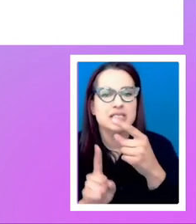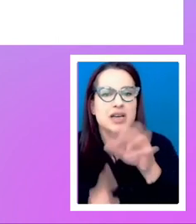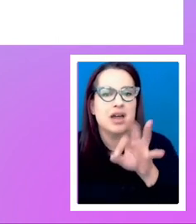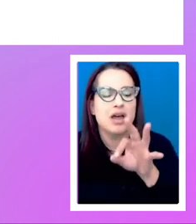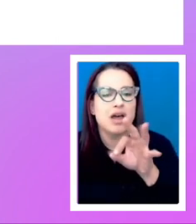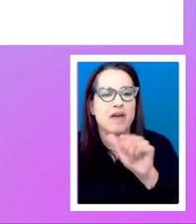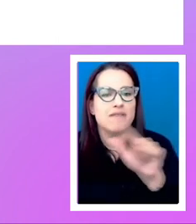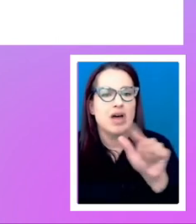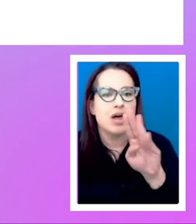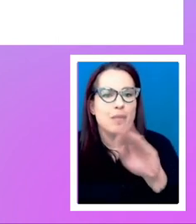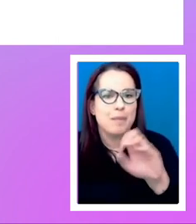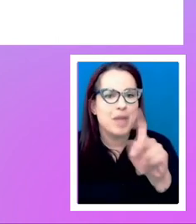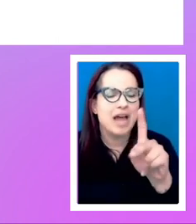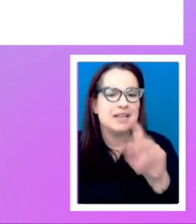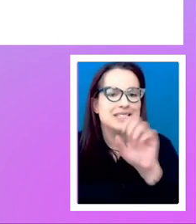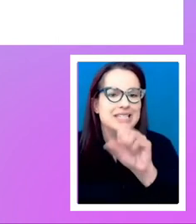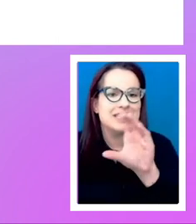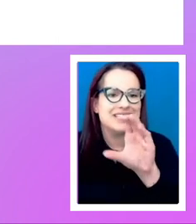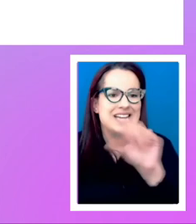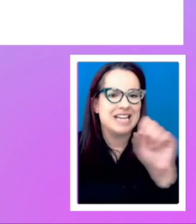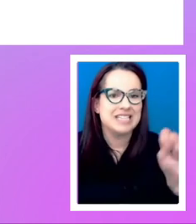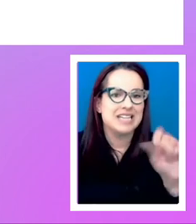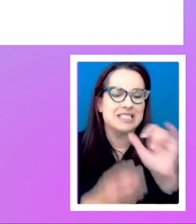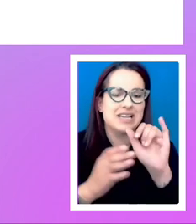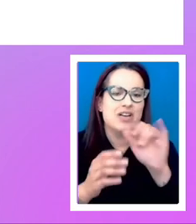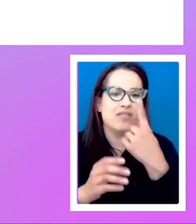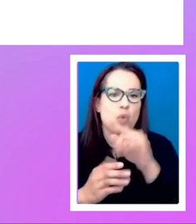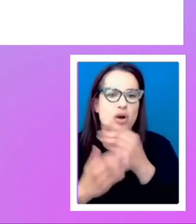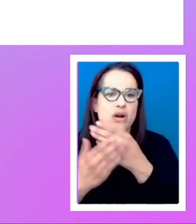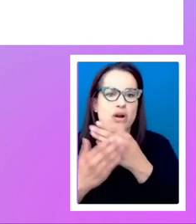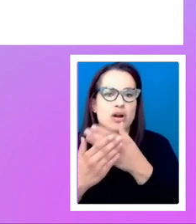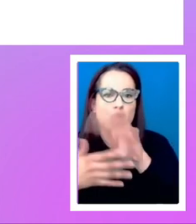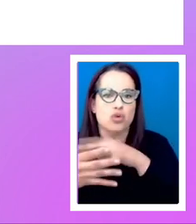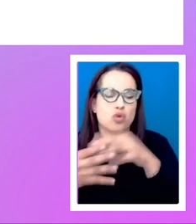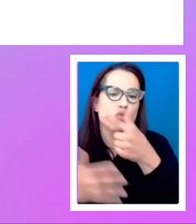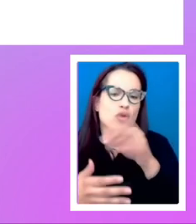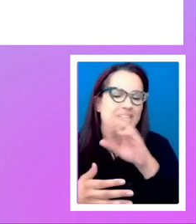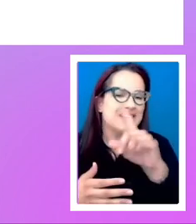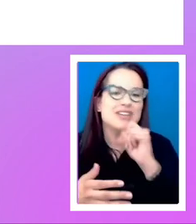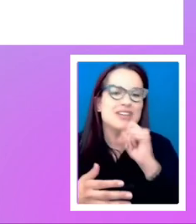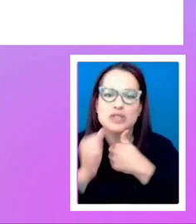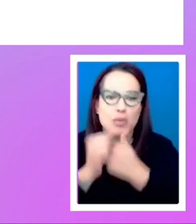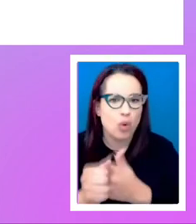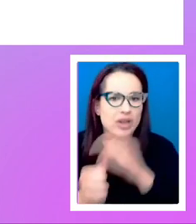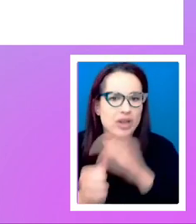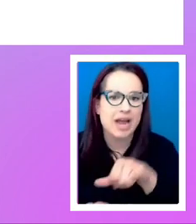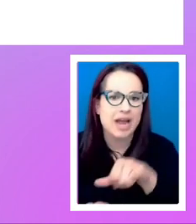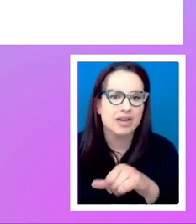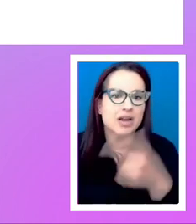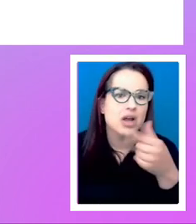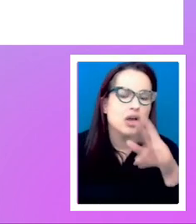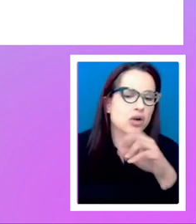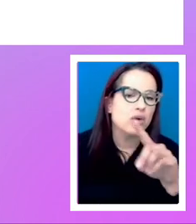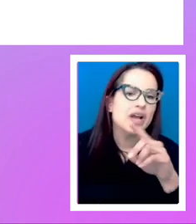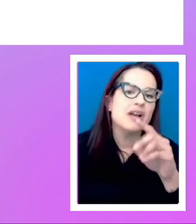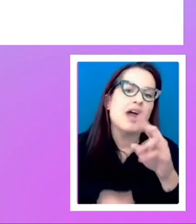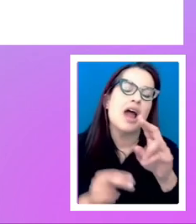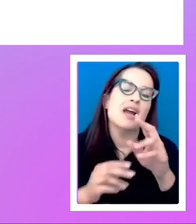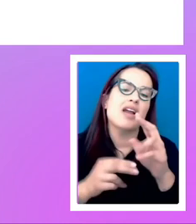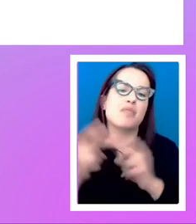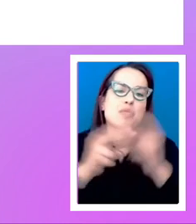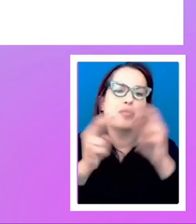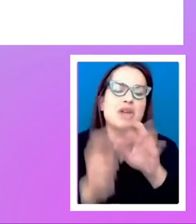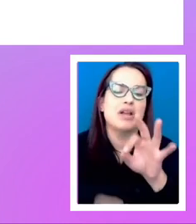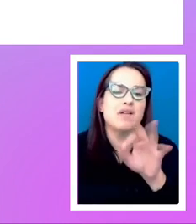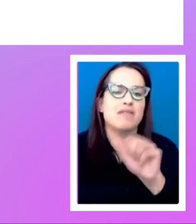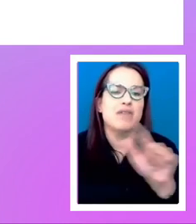support grid auto flow? Um, for grid, no, I just, I just sort of build fallbacks on browsers because now really we're